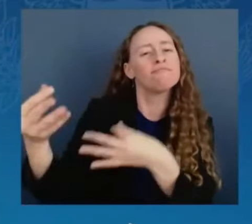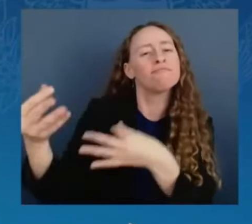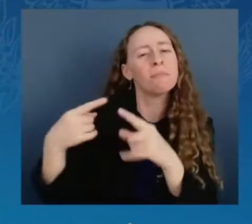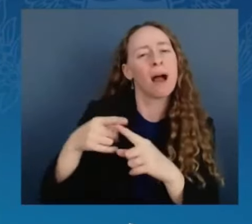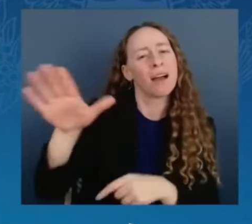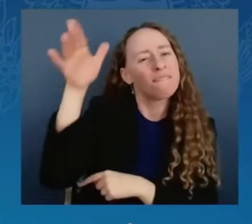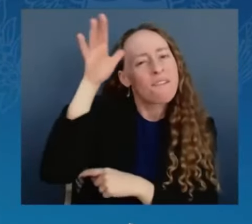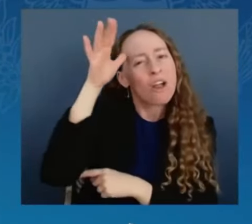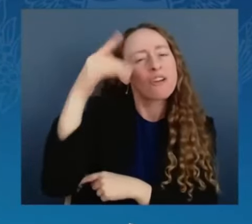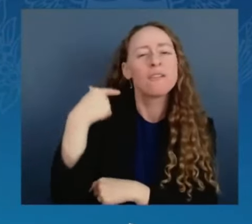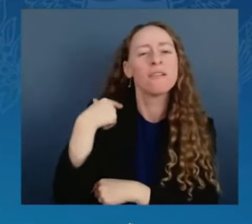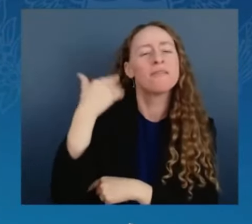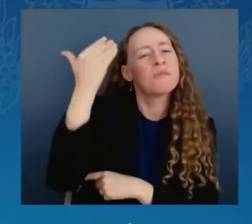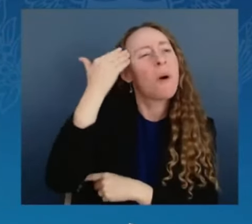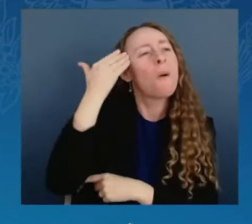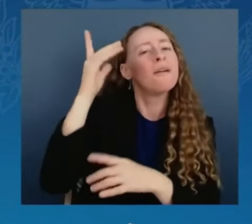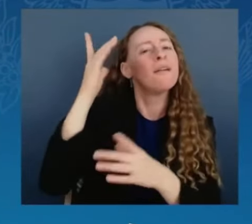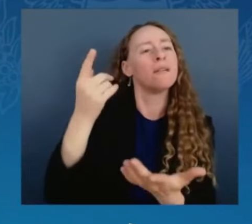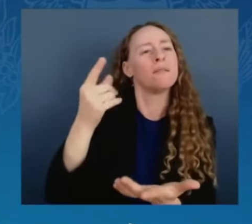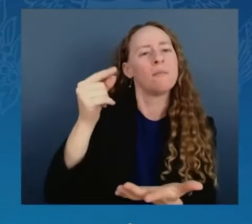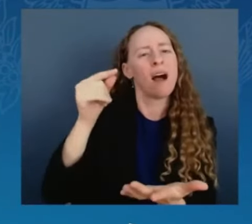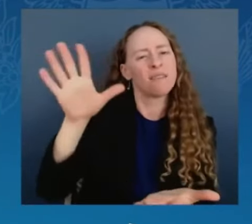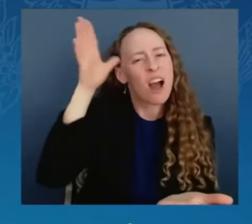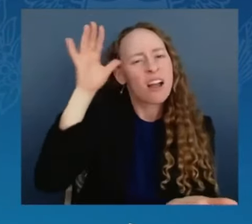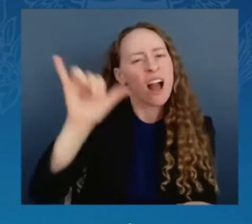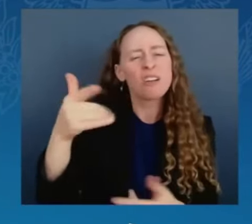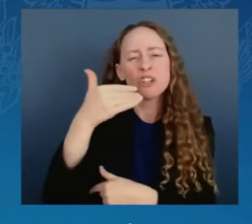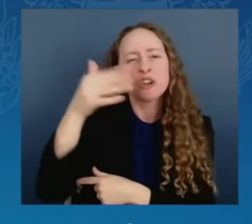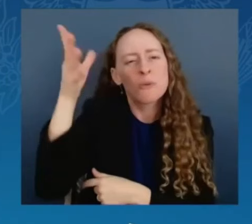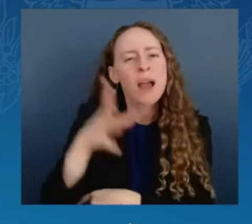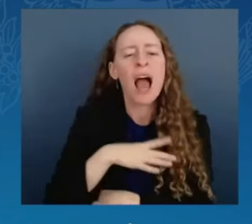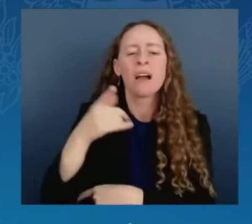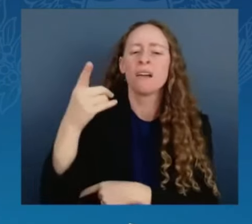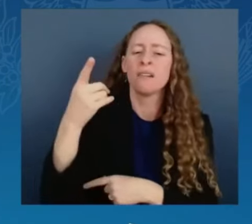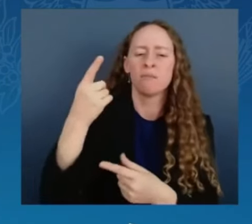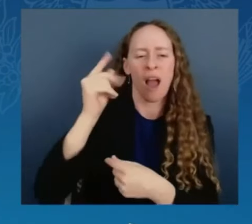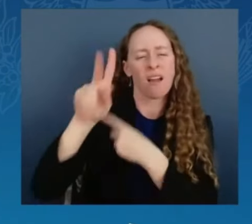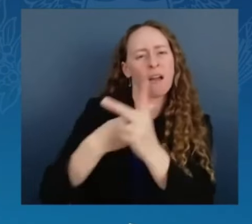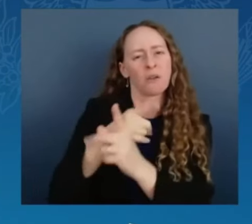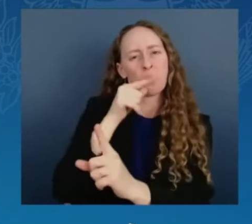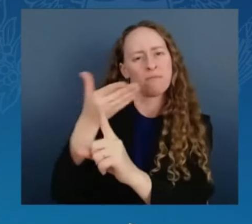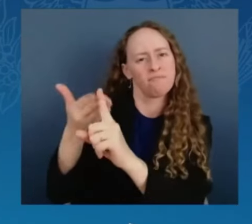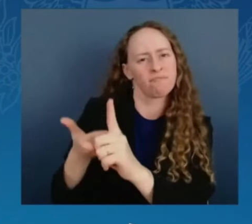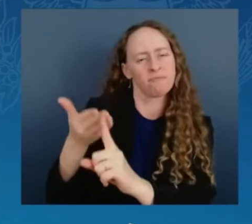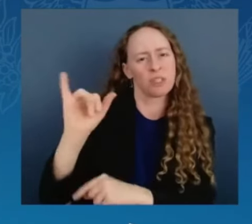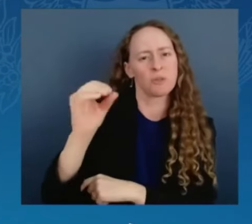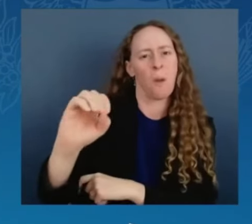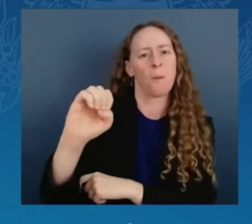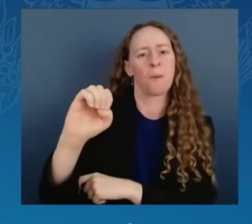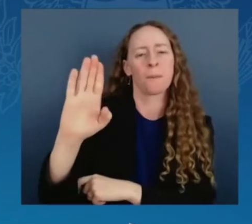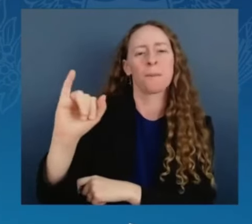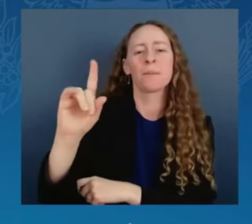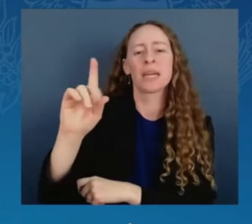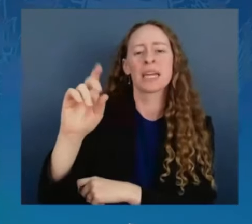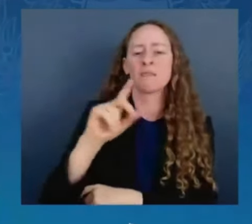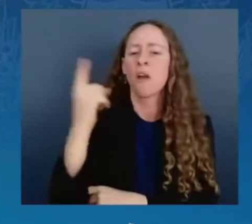that Joe Biden is. The qualities that Bo revered in his father are the same